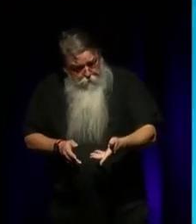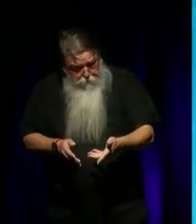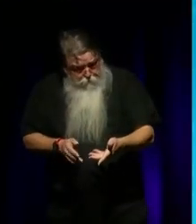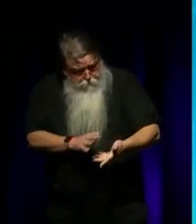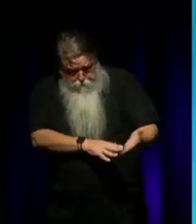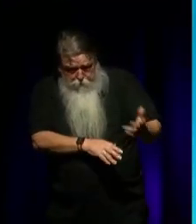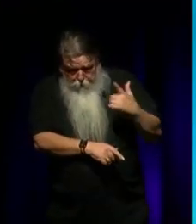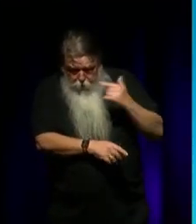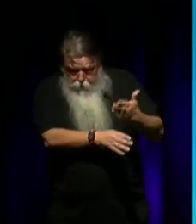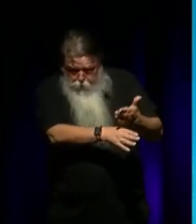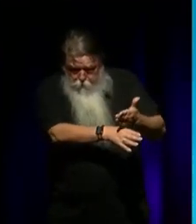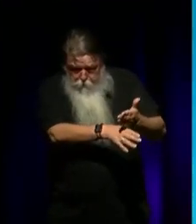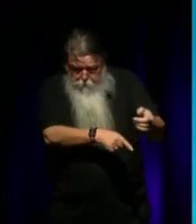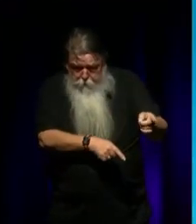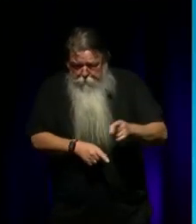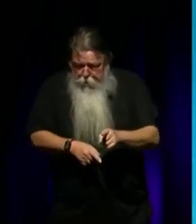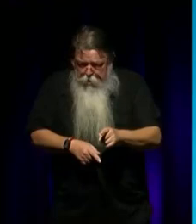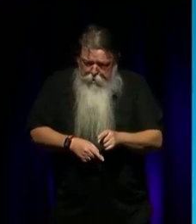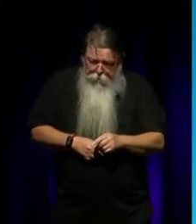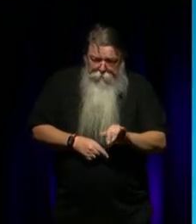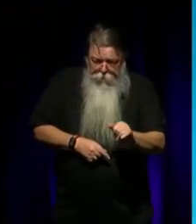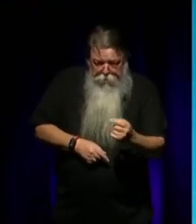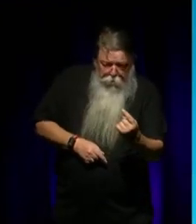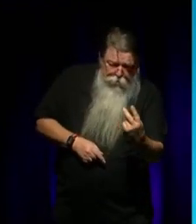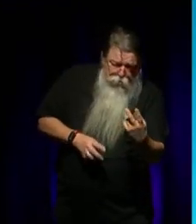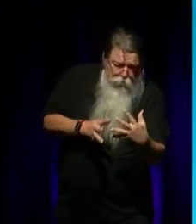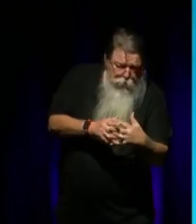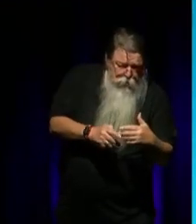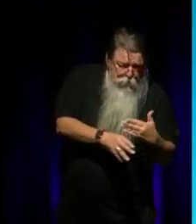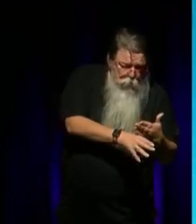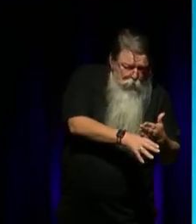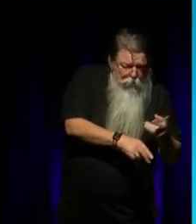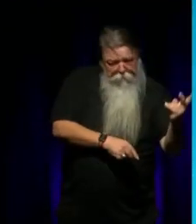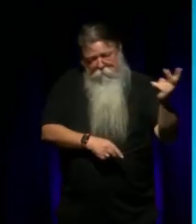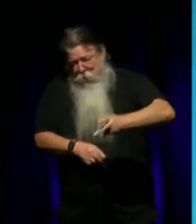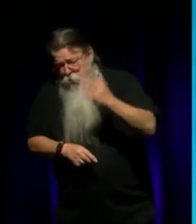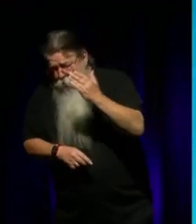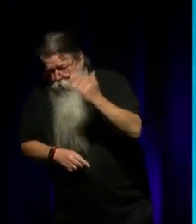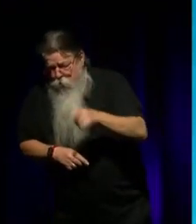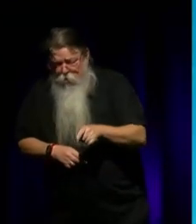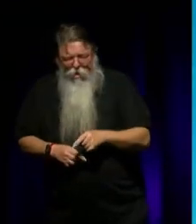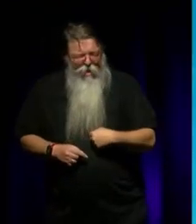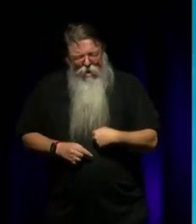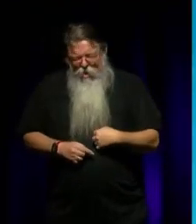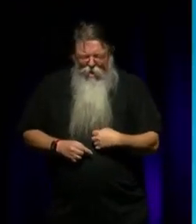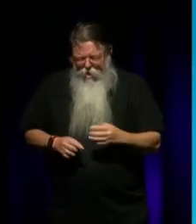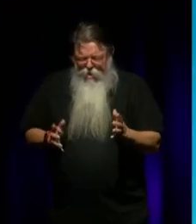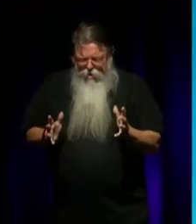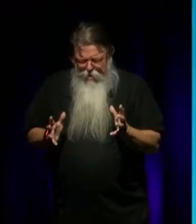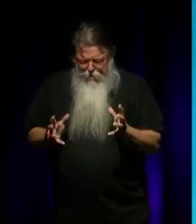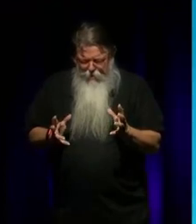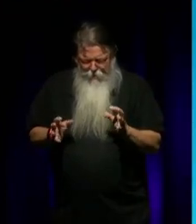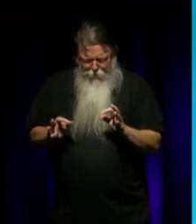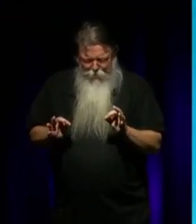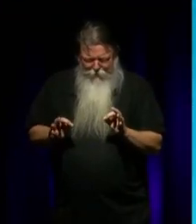week or two, but go back, because, you know, I was a bit corked up in high school. But, you know, it was... And, for some reason, I got connected to the Aboriginal